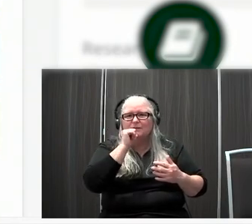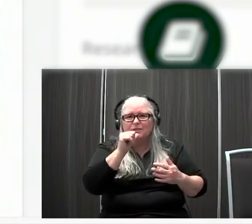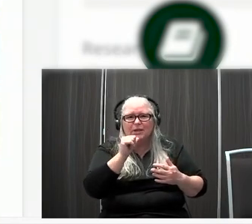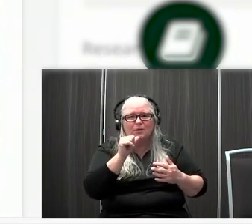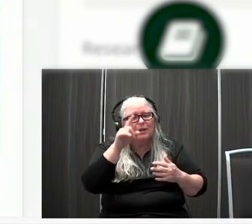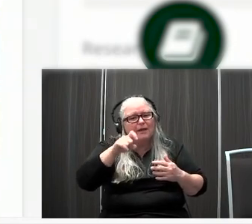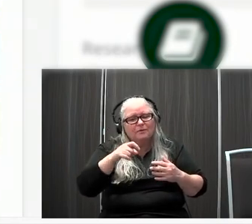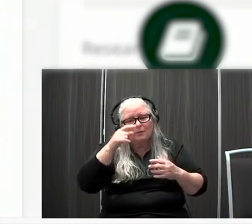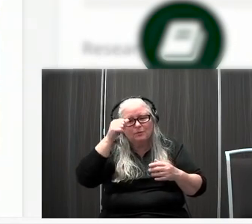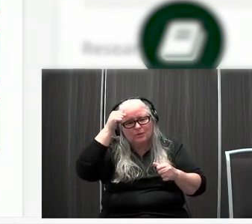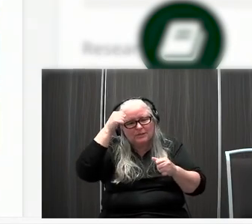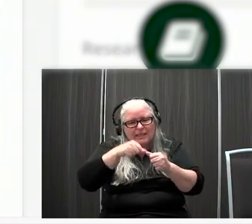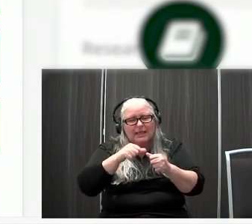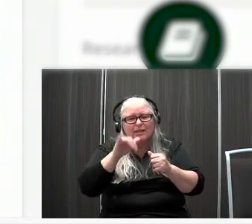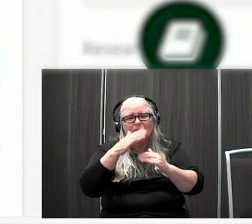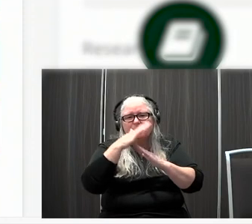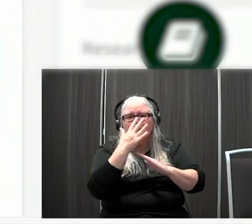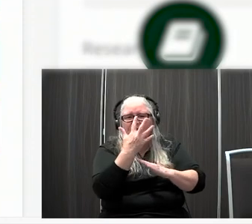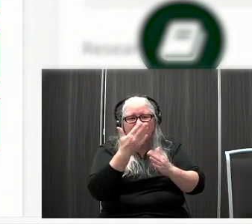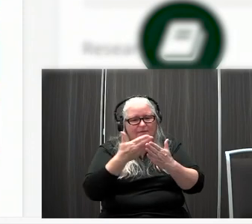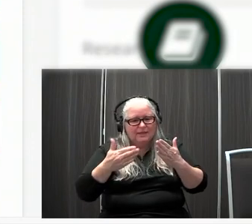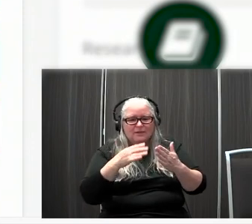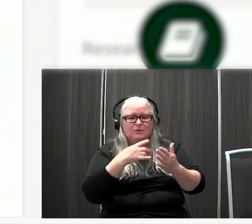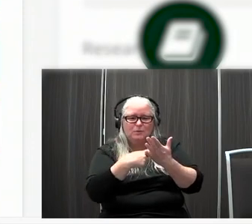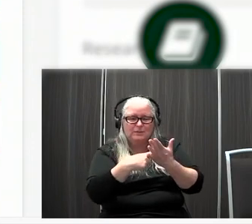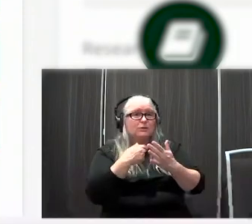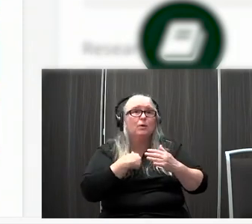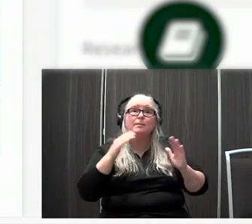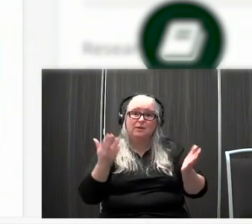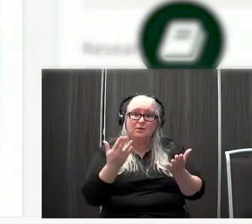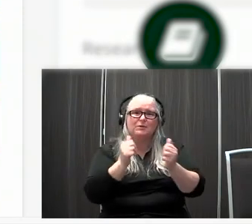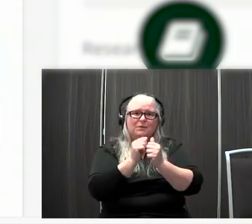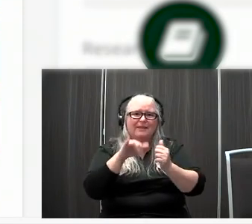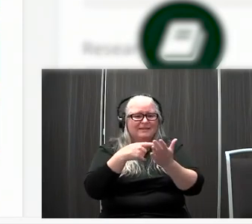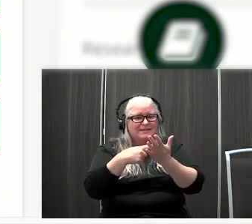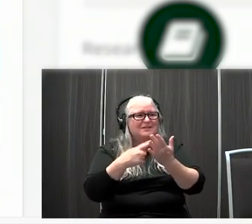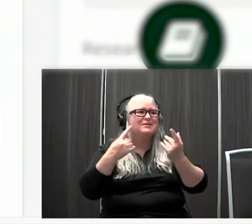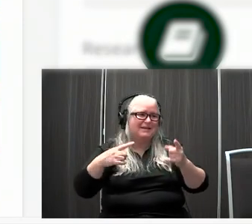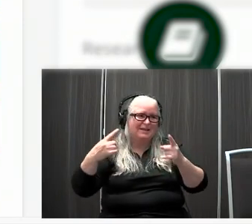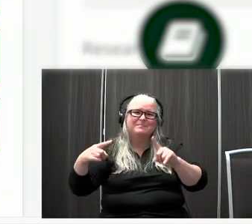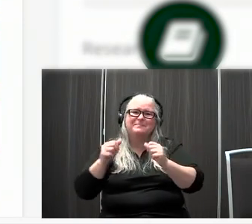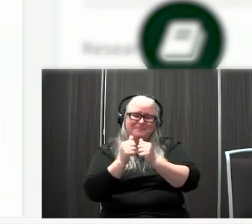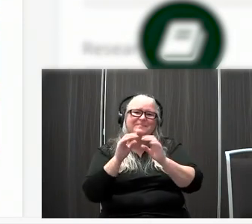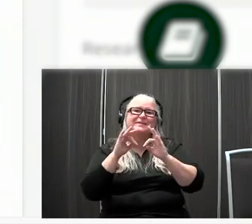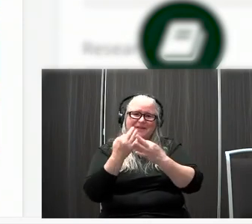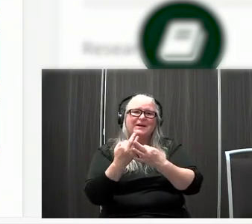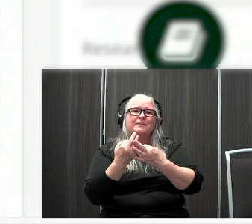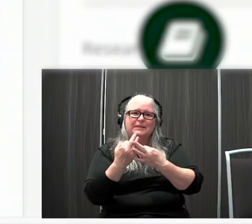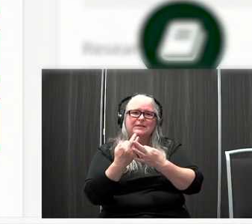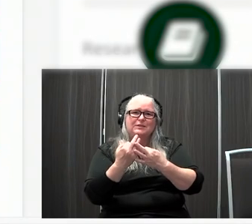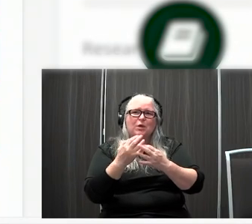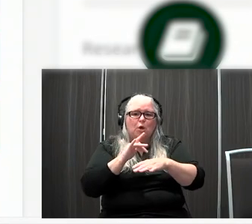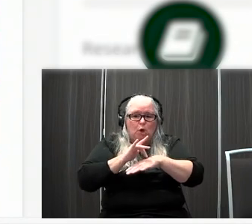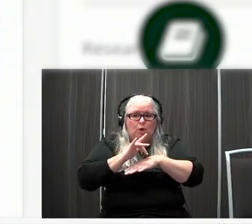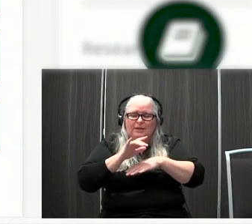first year and stuff like that. So I'm definitely encouraged by the fact that that discussion is happening, um, you know, with families and stuff early on, it's really, really